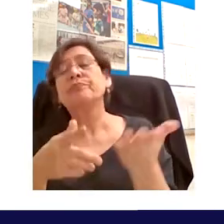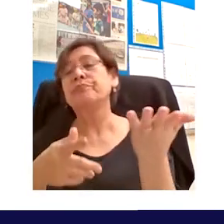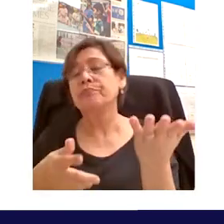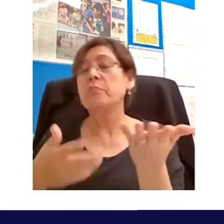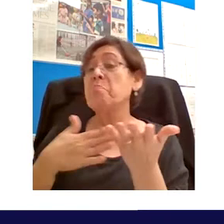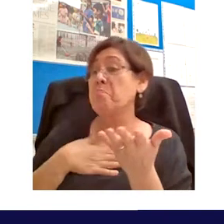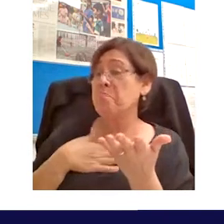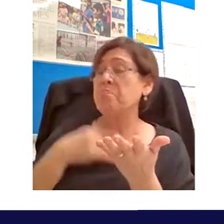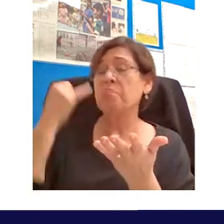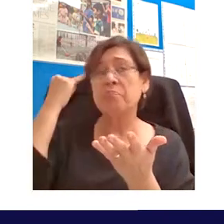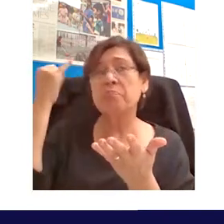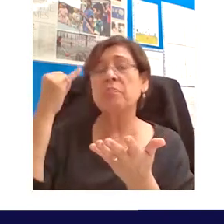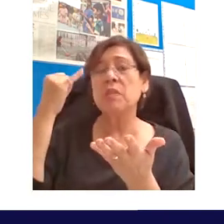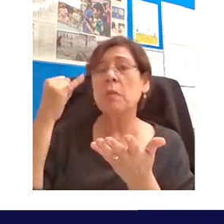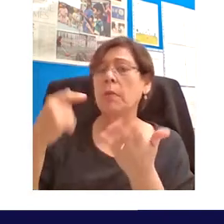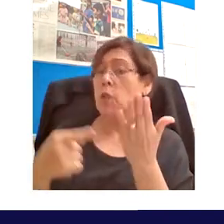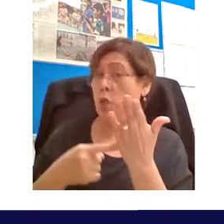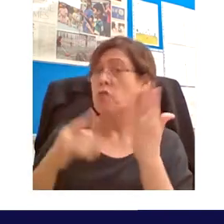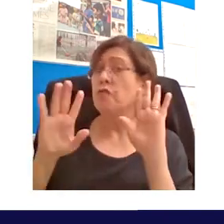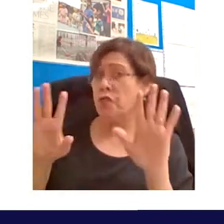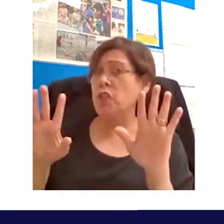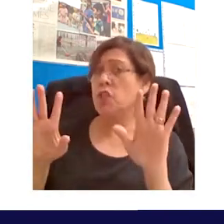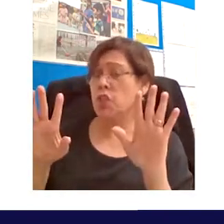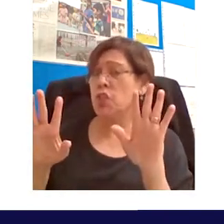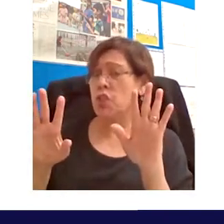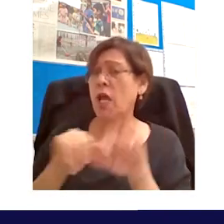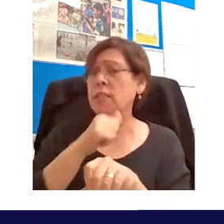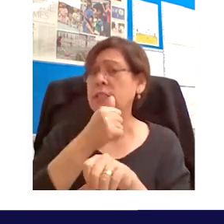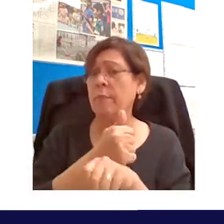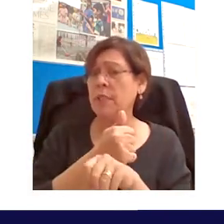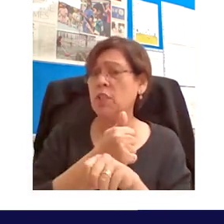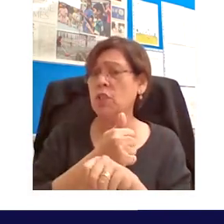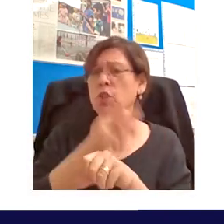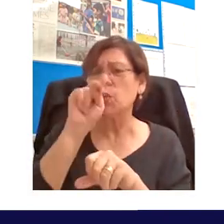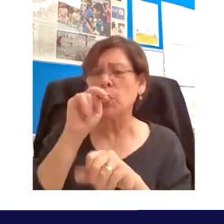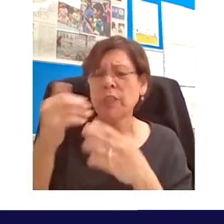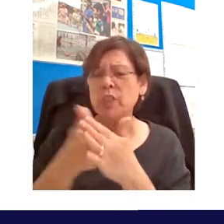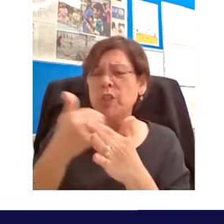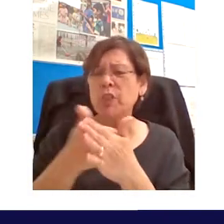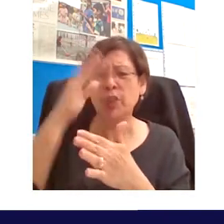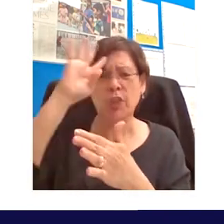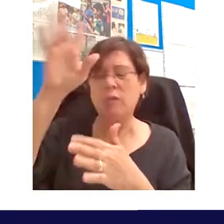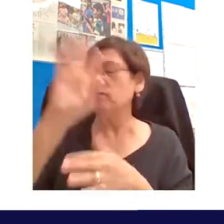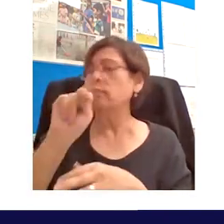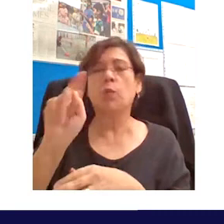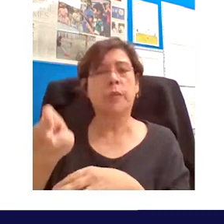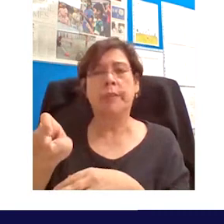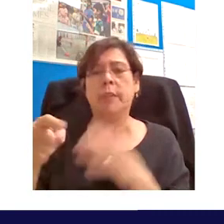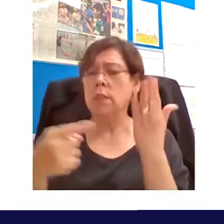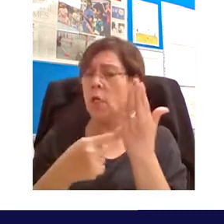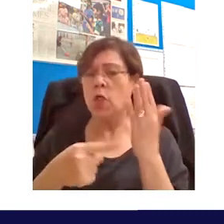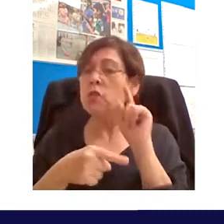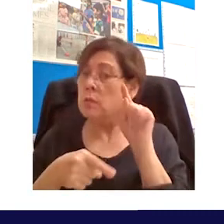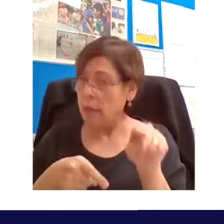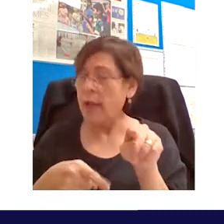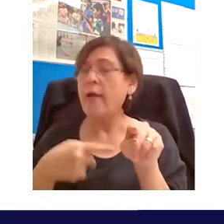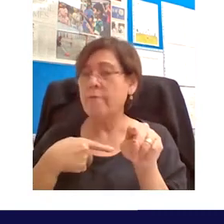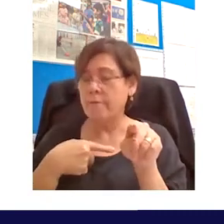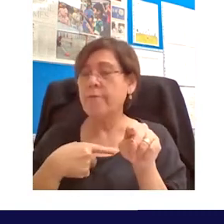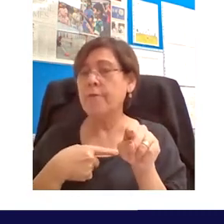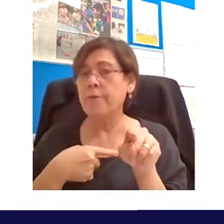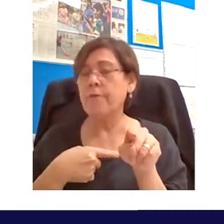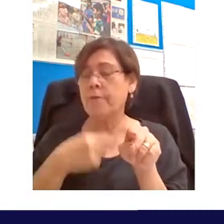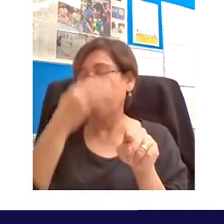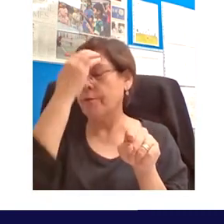established I mean I think one of the strengths of this project is it doesn't require any kind of hugely uh ambitious technological innovation at least not for the